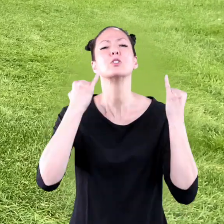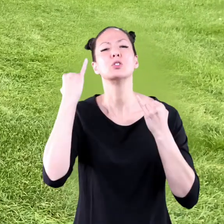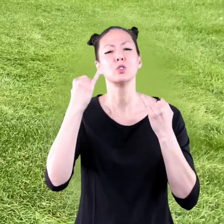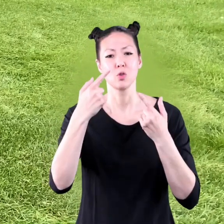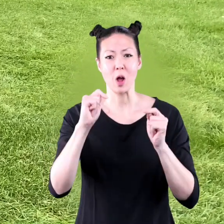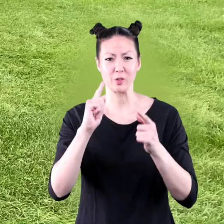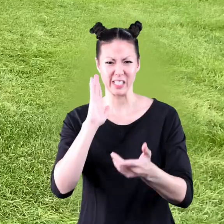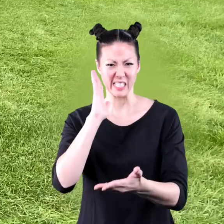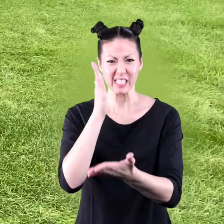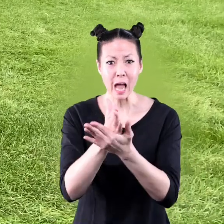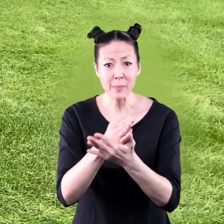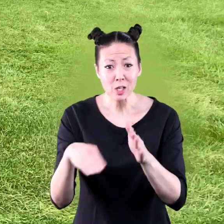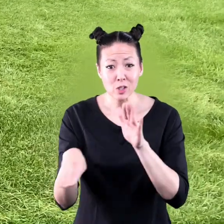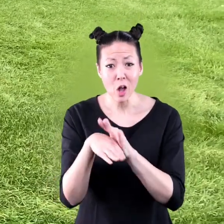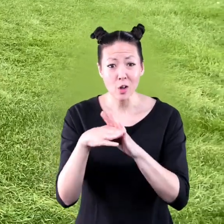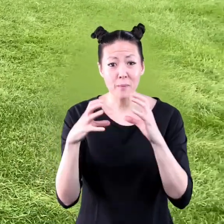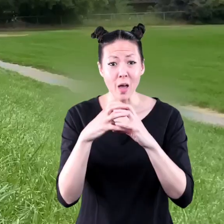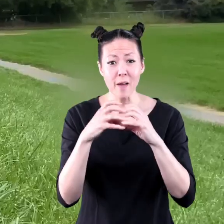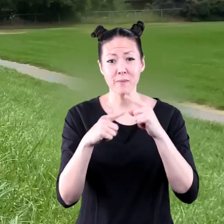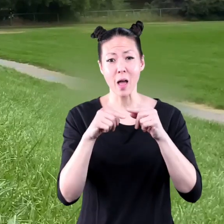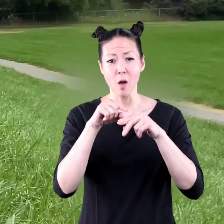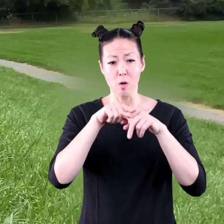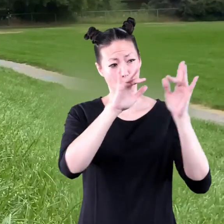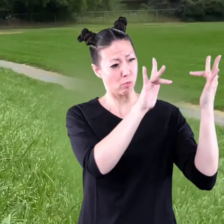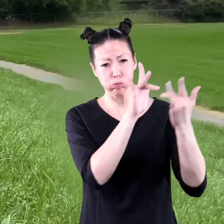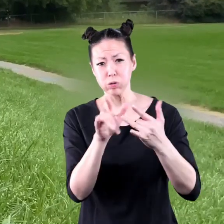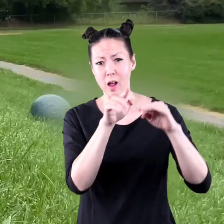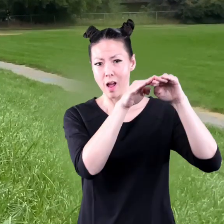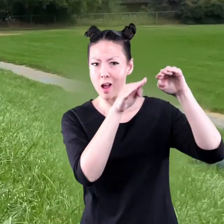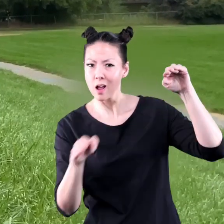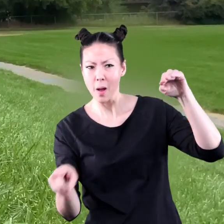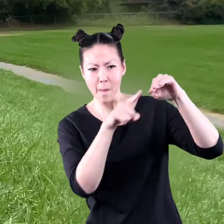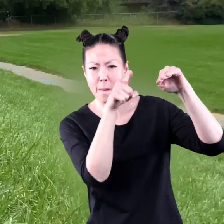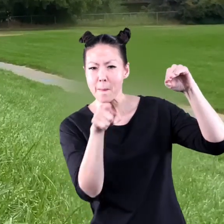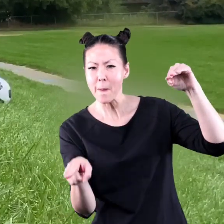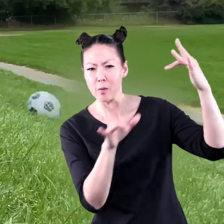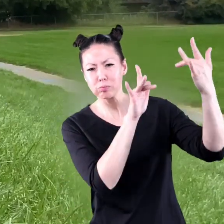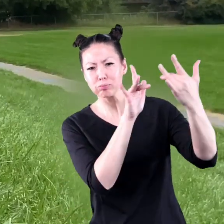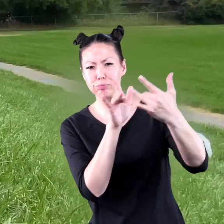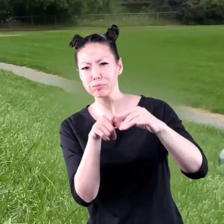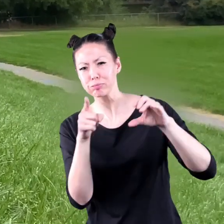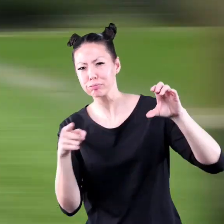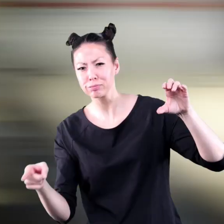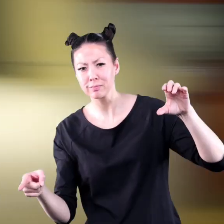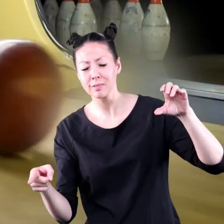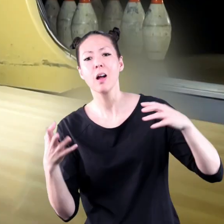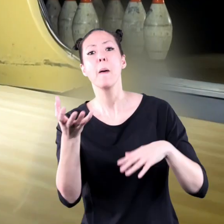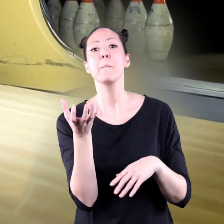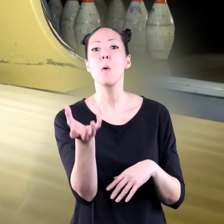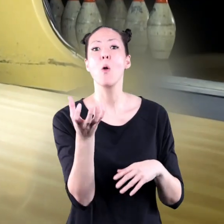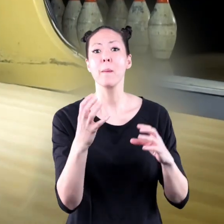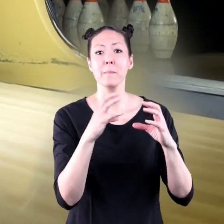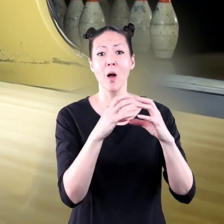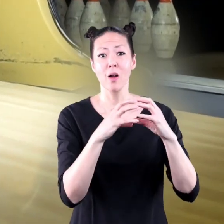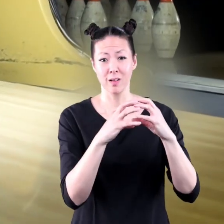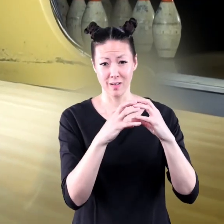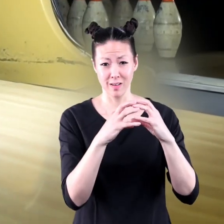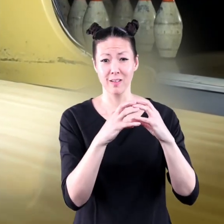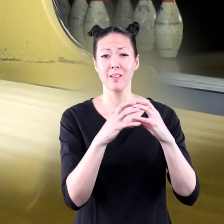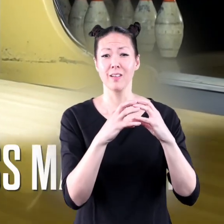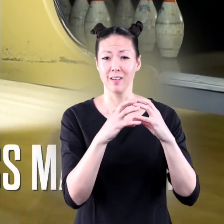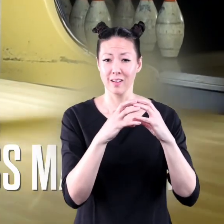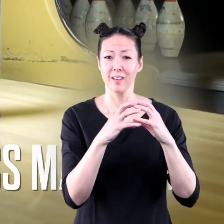Imagine trying to stop a soccer ball at the bottom of a hill it just rolled down. Now imagine if it were a bowling ball.